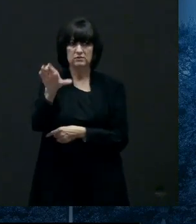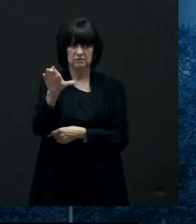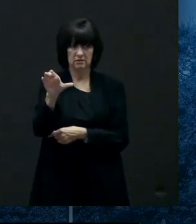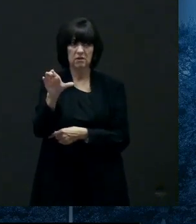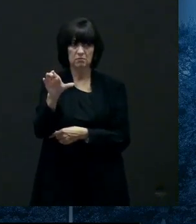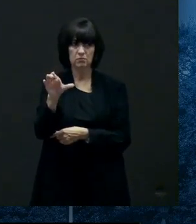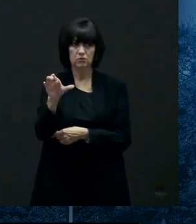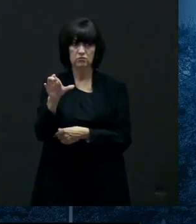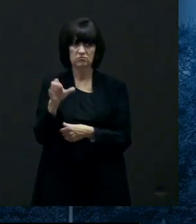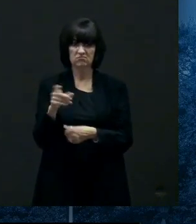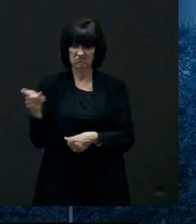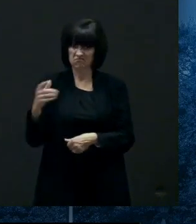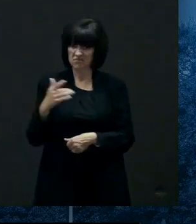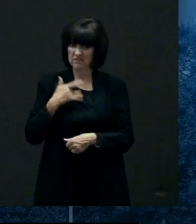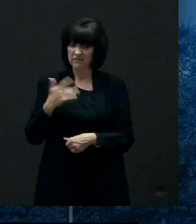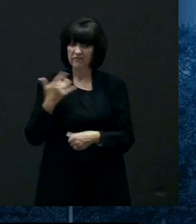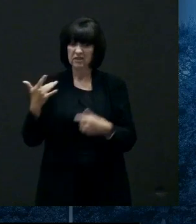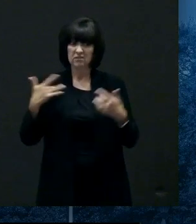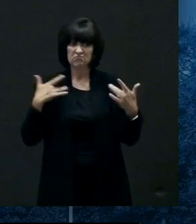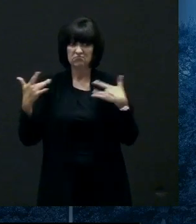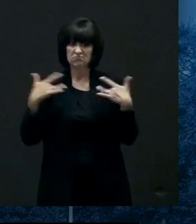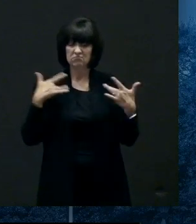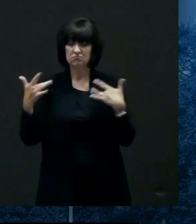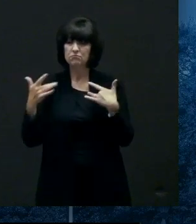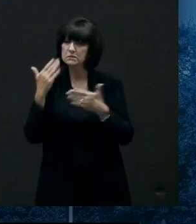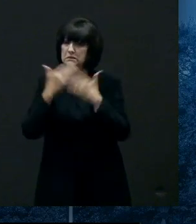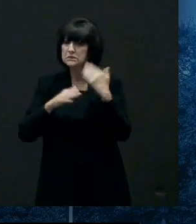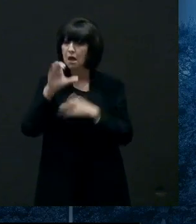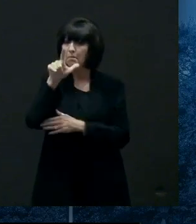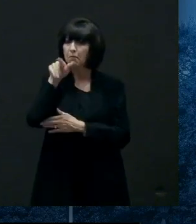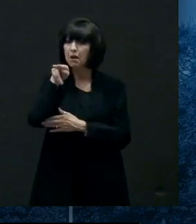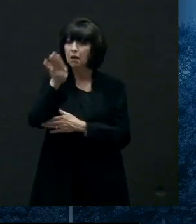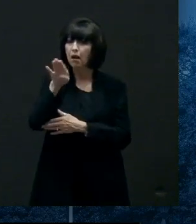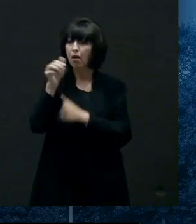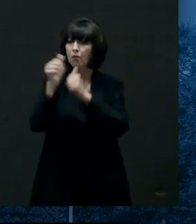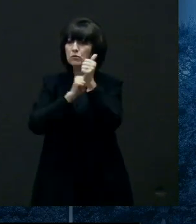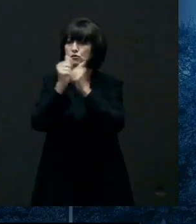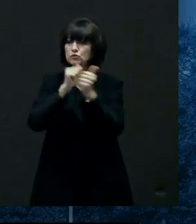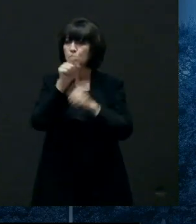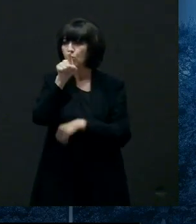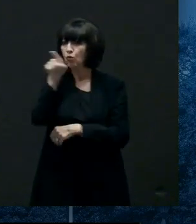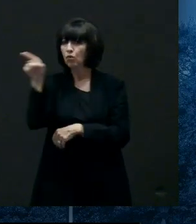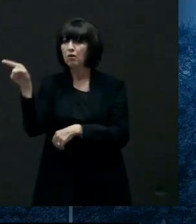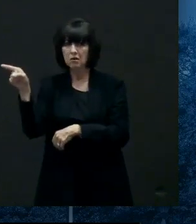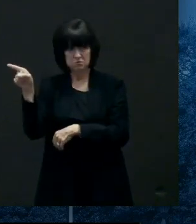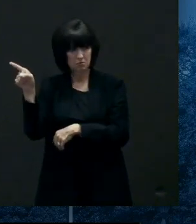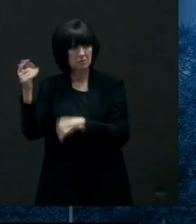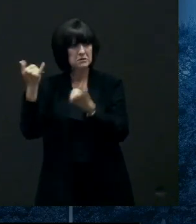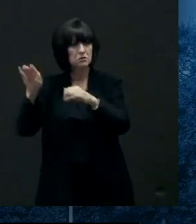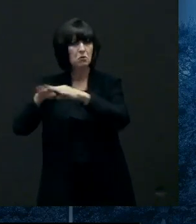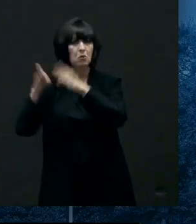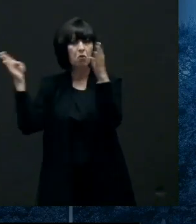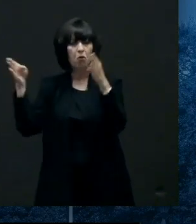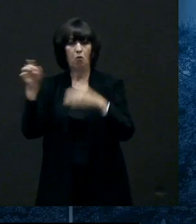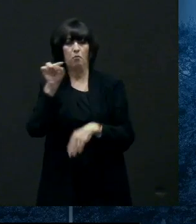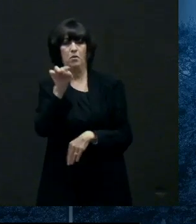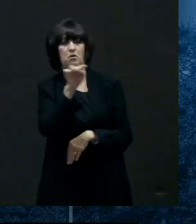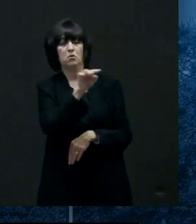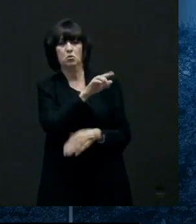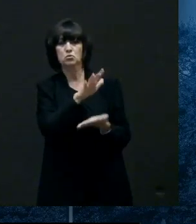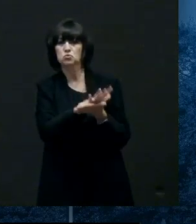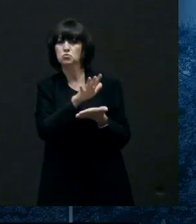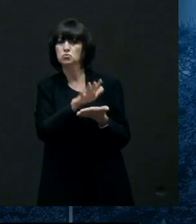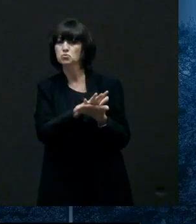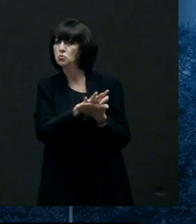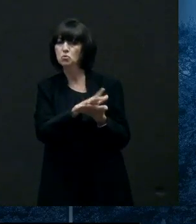high schools not having competition while club sports continue and that this could create a pay-to-play model in delaware well first of all